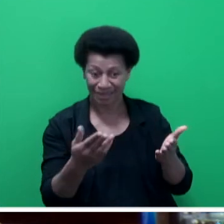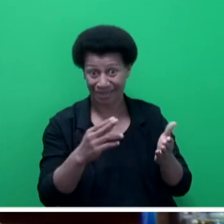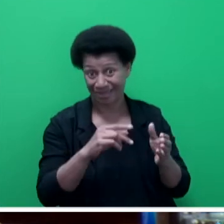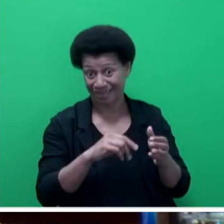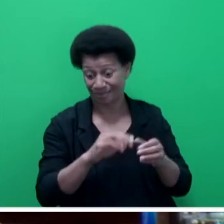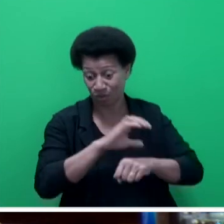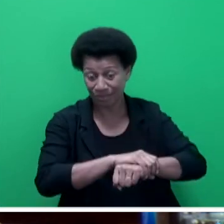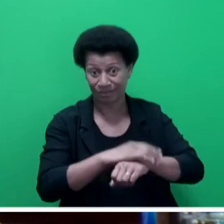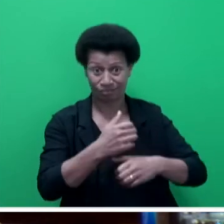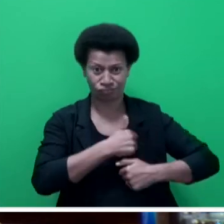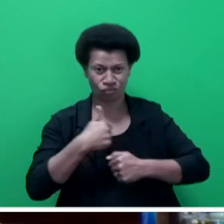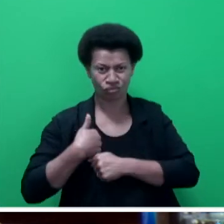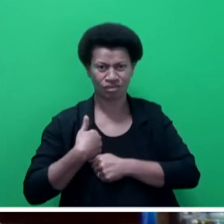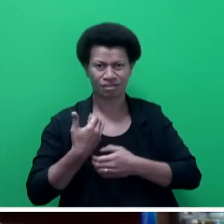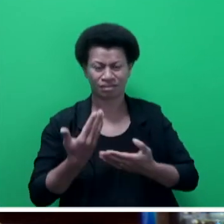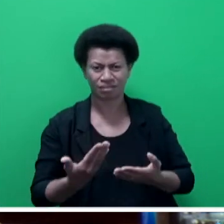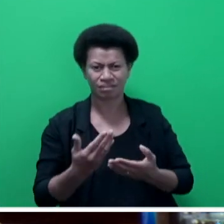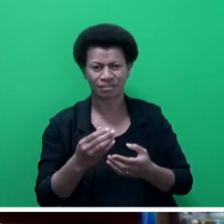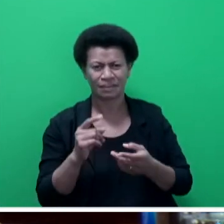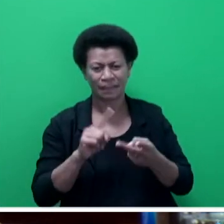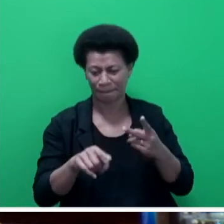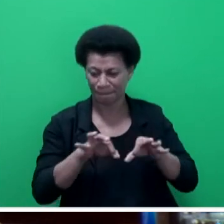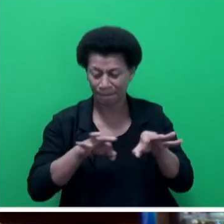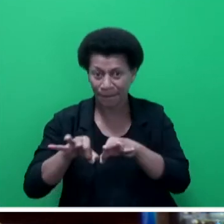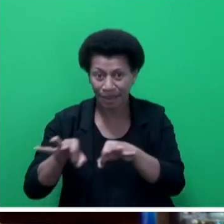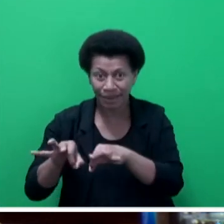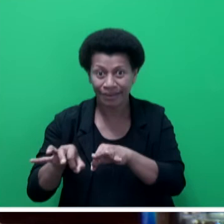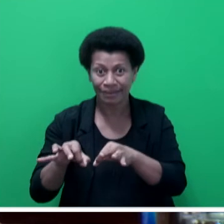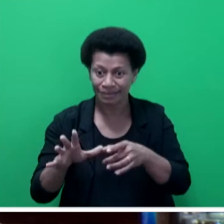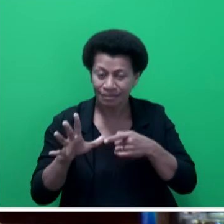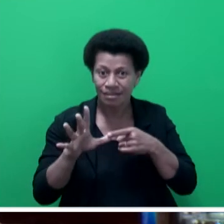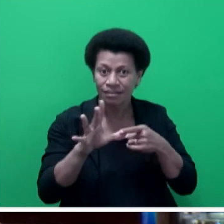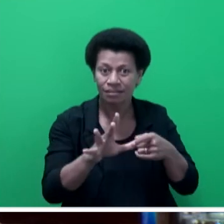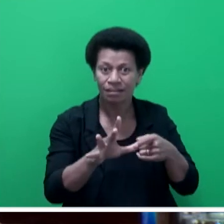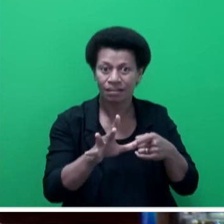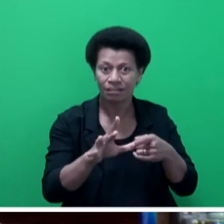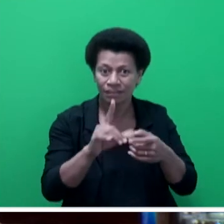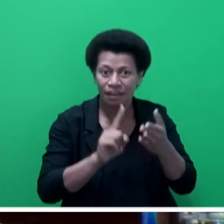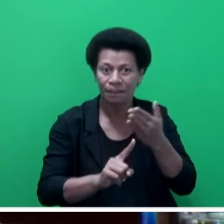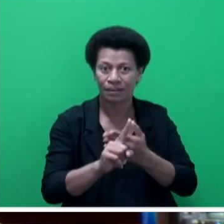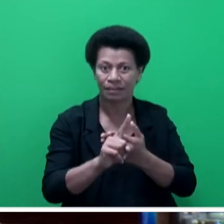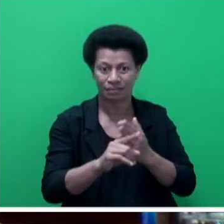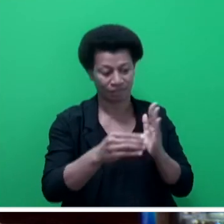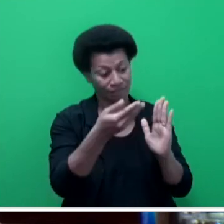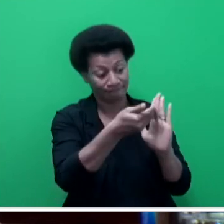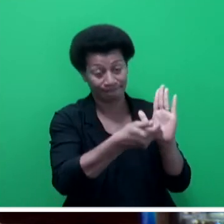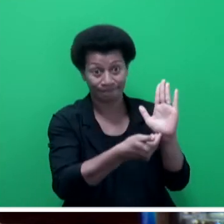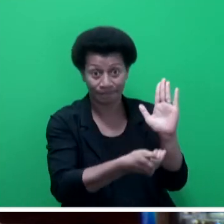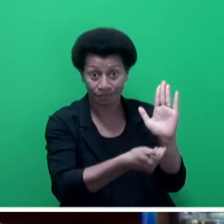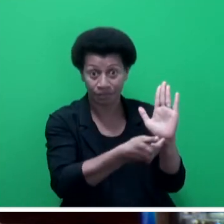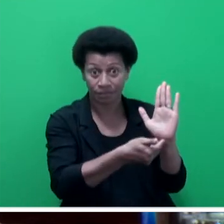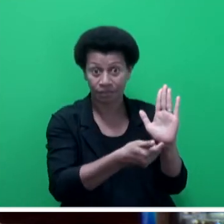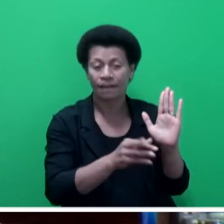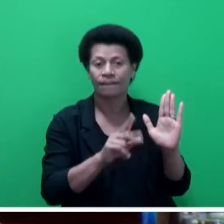remain at the forefront of emergency planning, response, response, and recovery, the framework promotes resilience